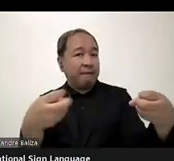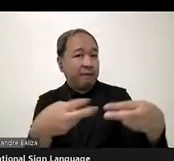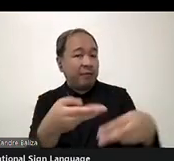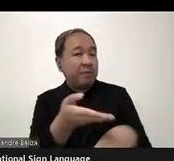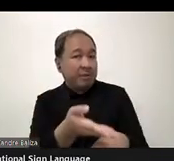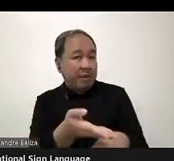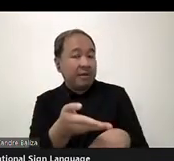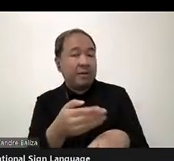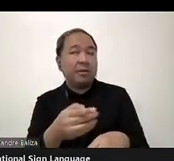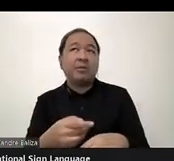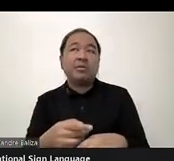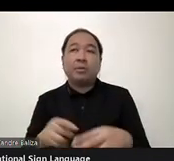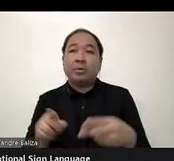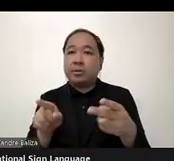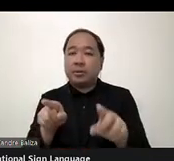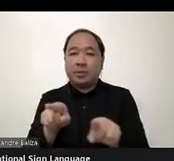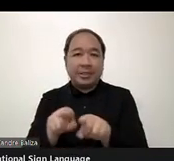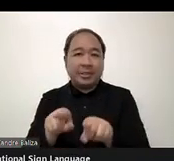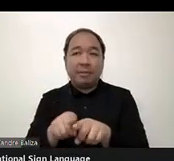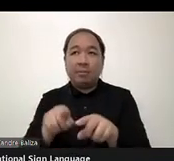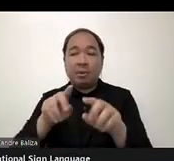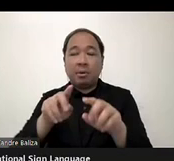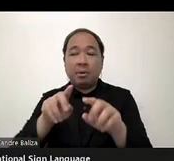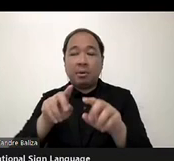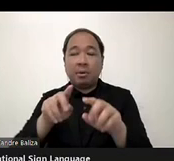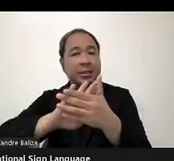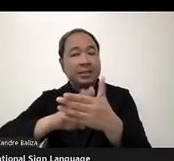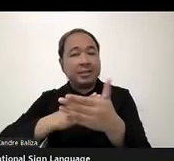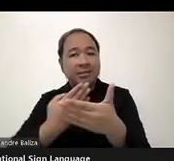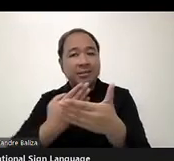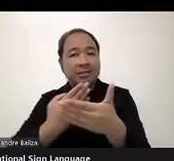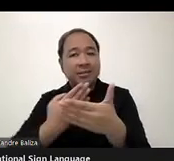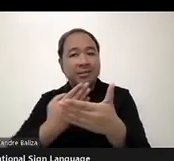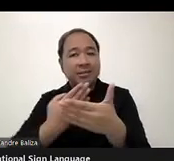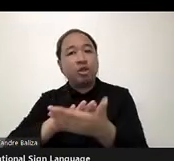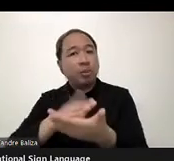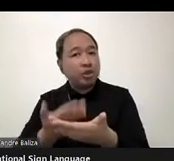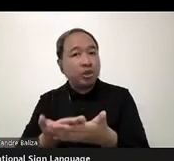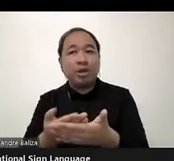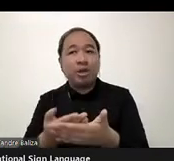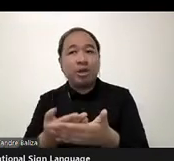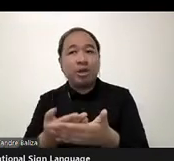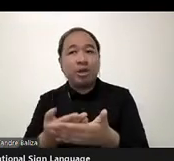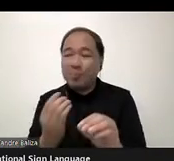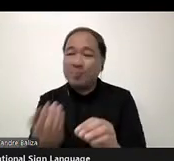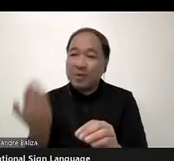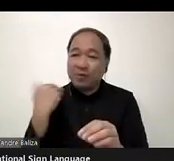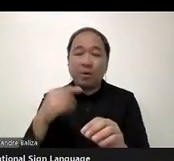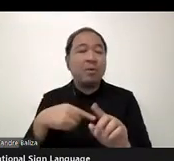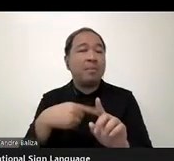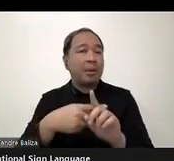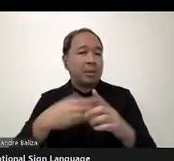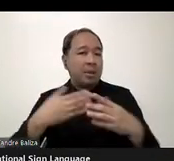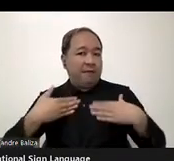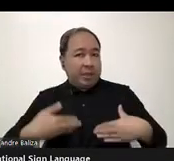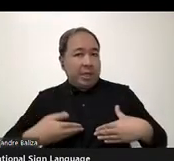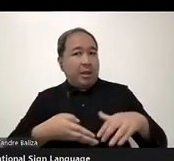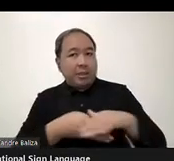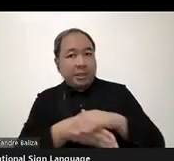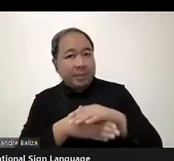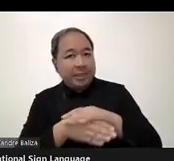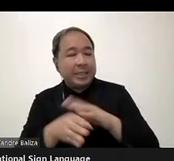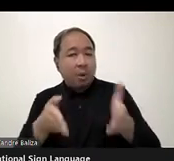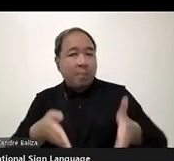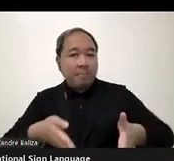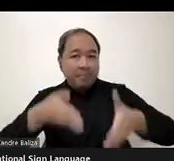Uh, same is the case with the sign language interpretation. Same is the case with the physical accessibility of the buildings and IGF sessions.